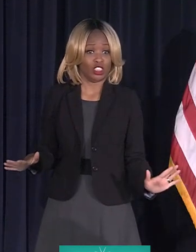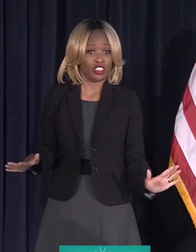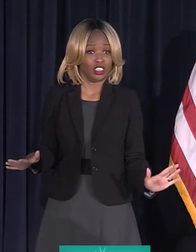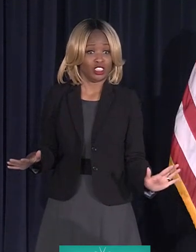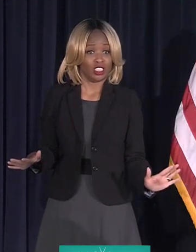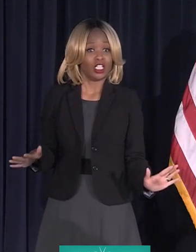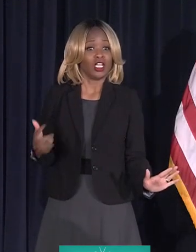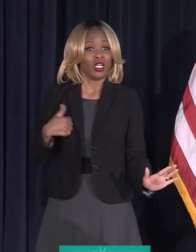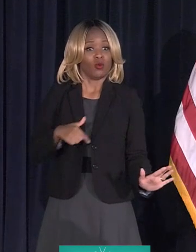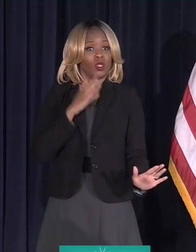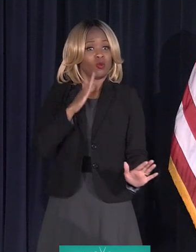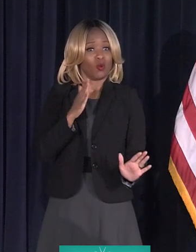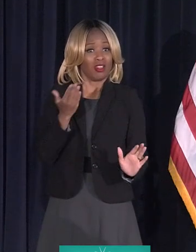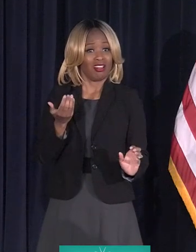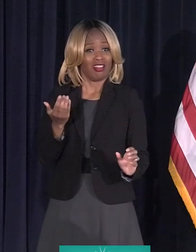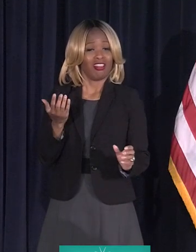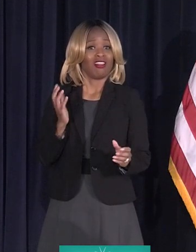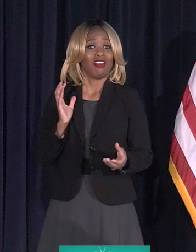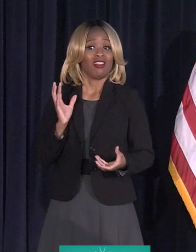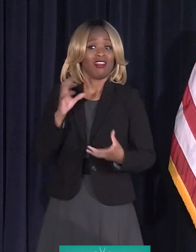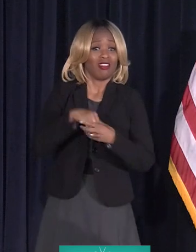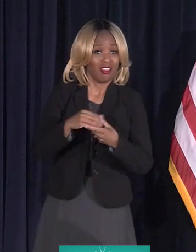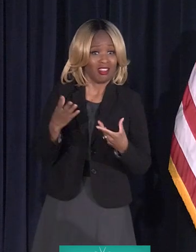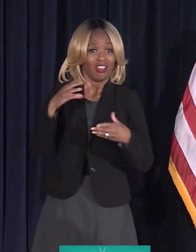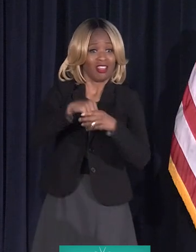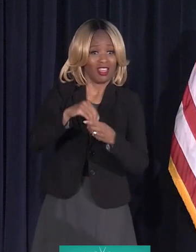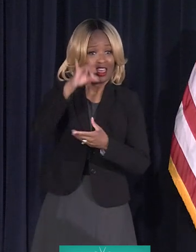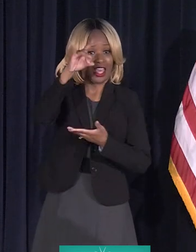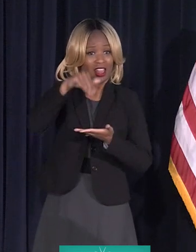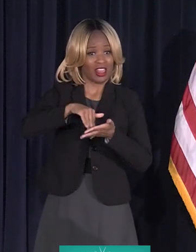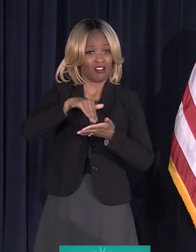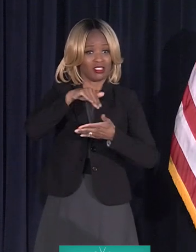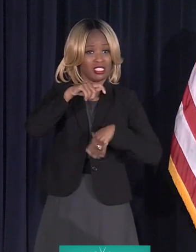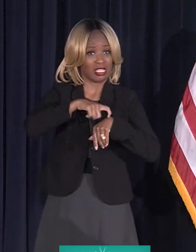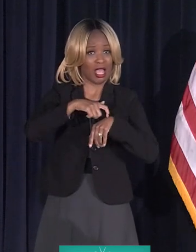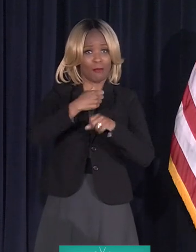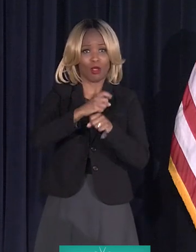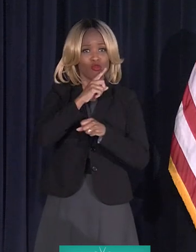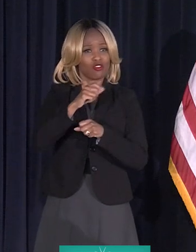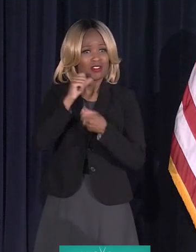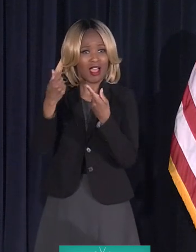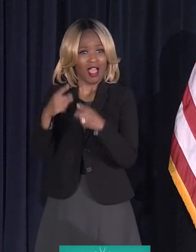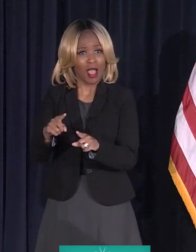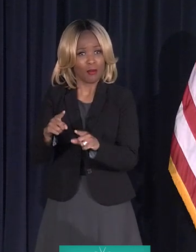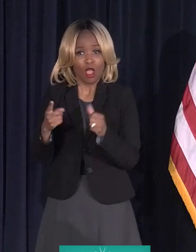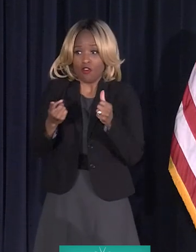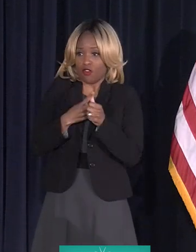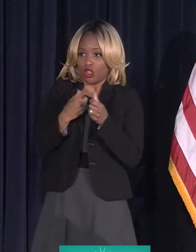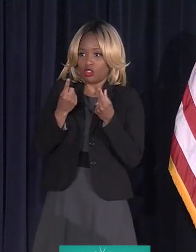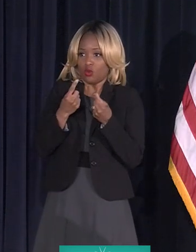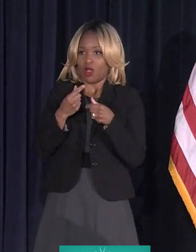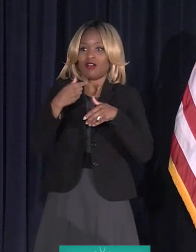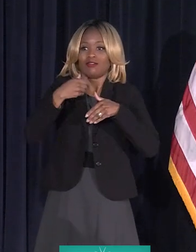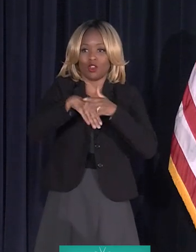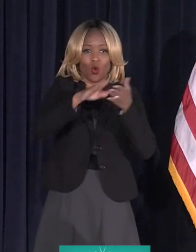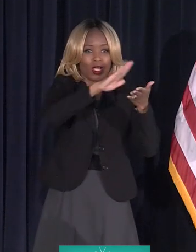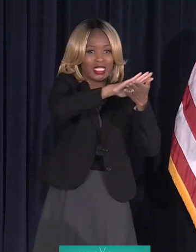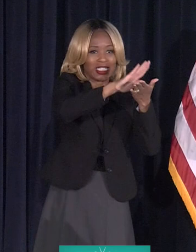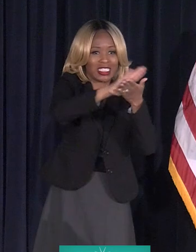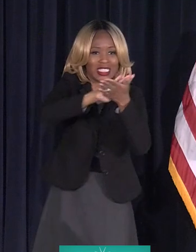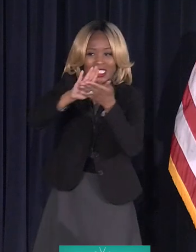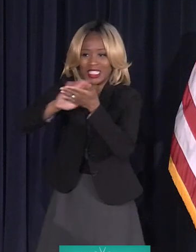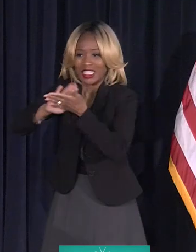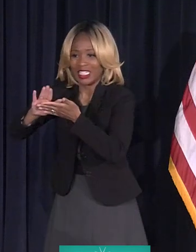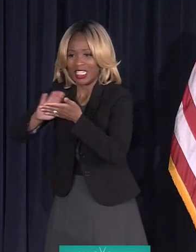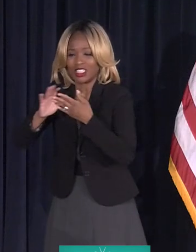8,000 times and make sure this doesn't happen. So how do we do that? The first thing is we're going to go in and clean them out. And so we'll